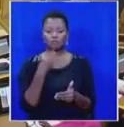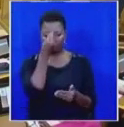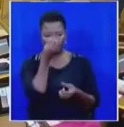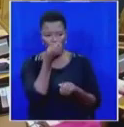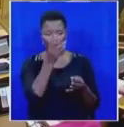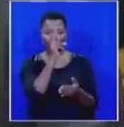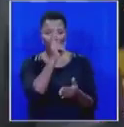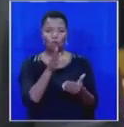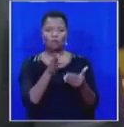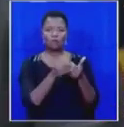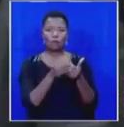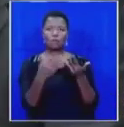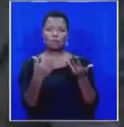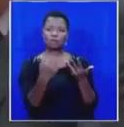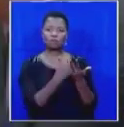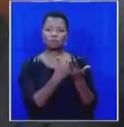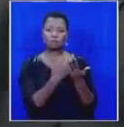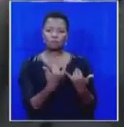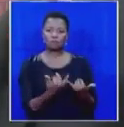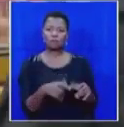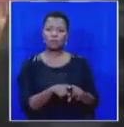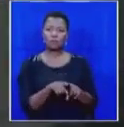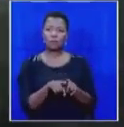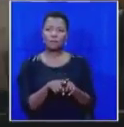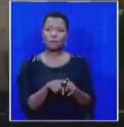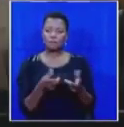water medicine is correct from the chief a